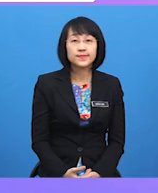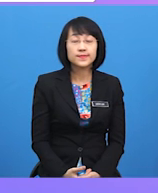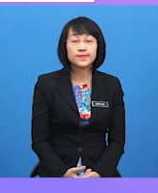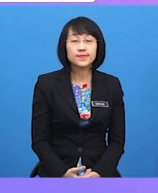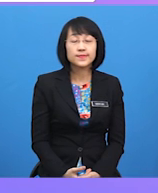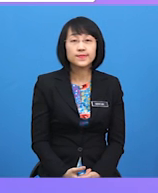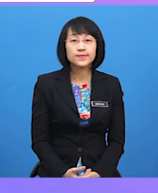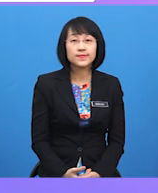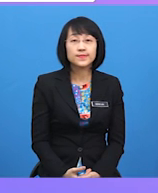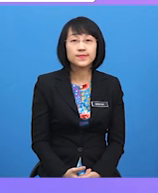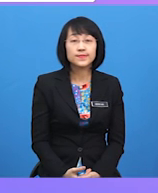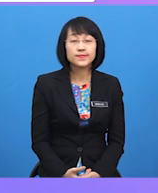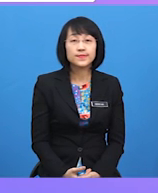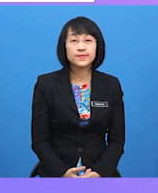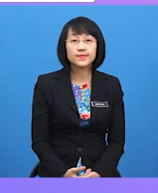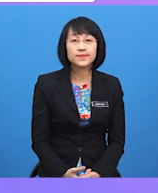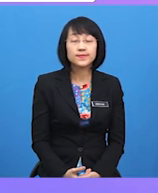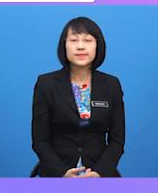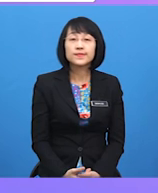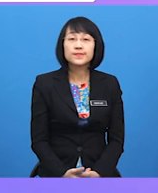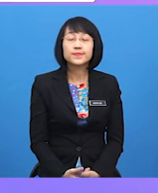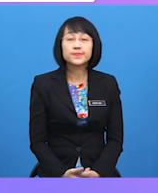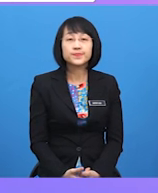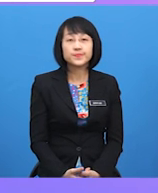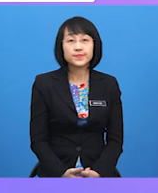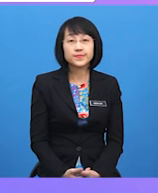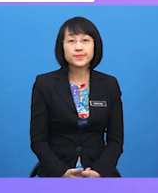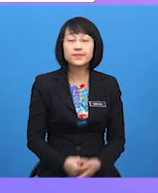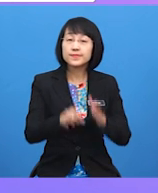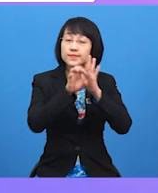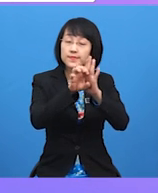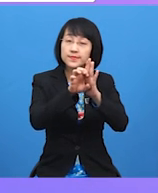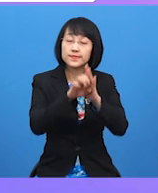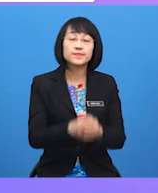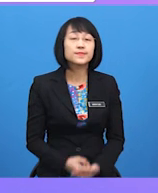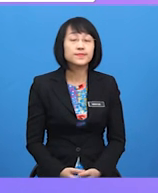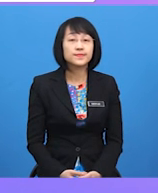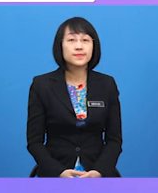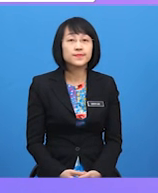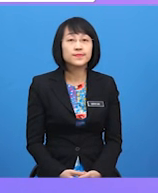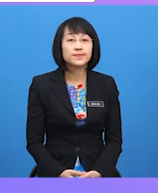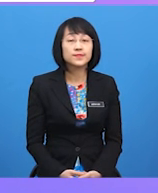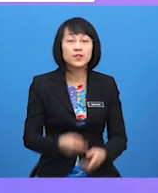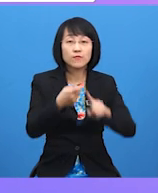and requests. Look at the examples from the review.